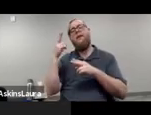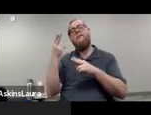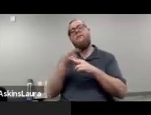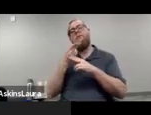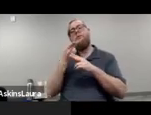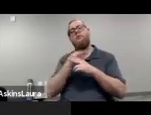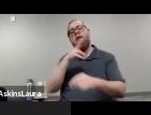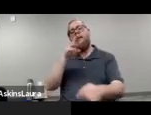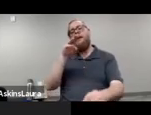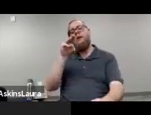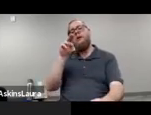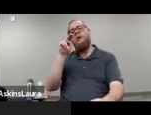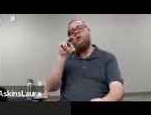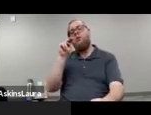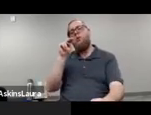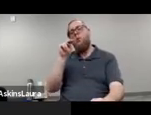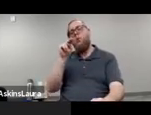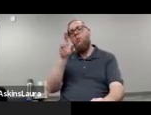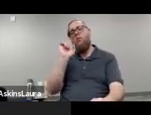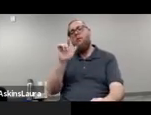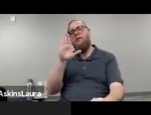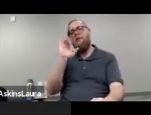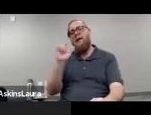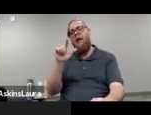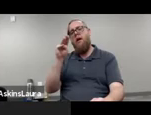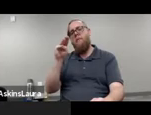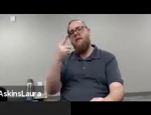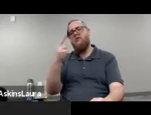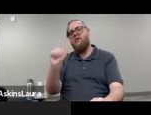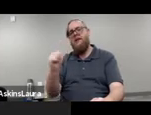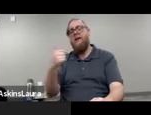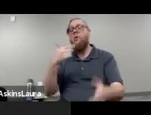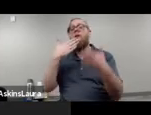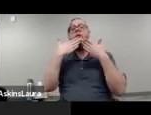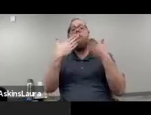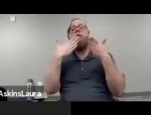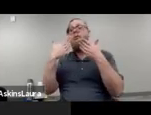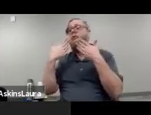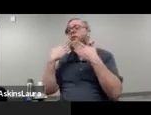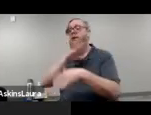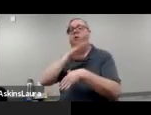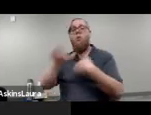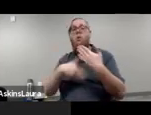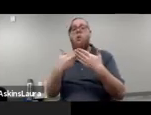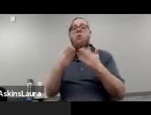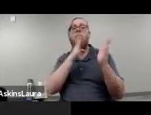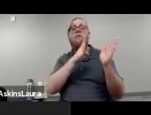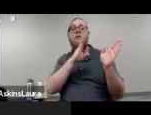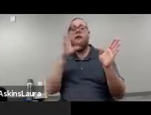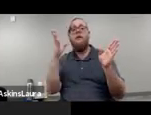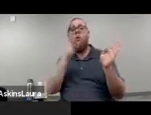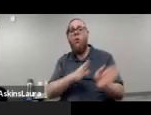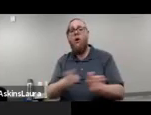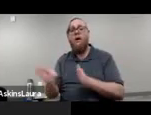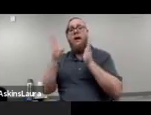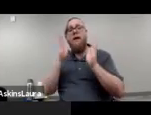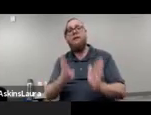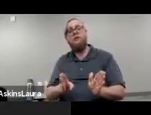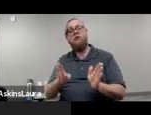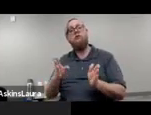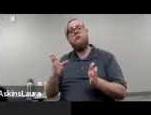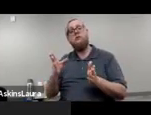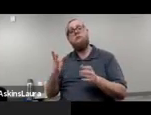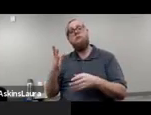MHA. Um, I first want to start off by thanking the organizers, um, for bringing us all together. I feel